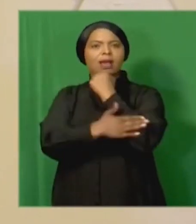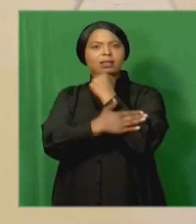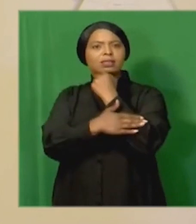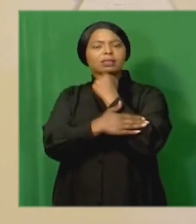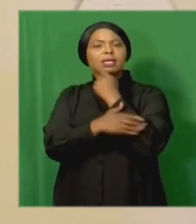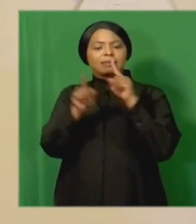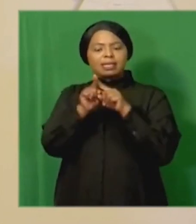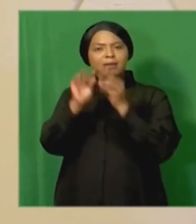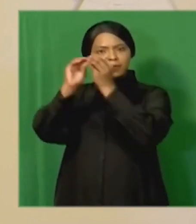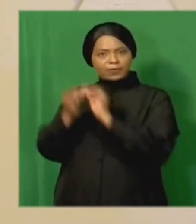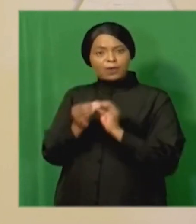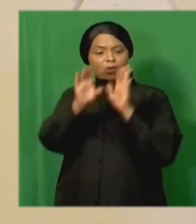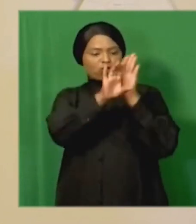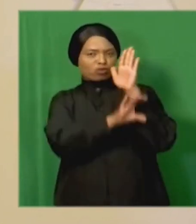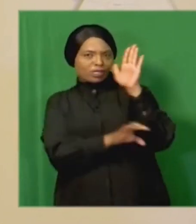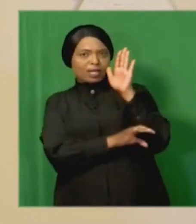drafting of our constitution